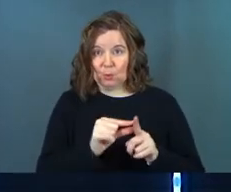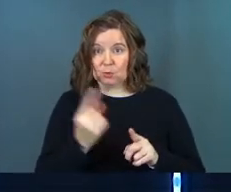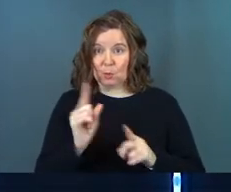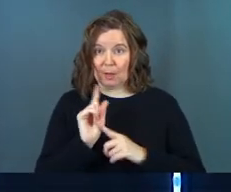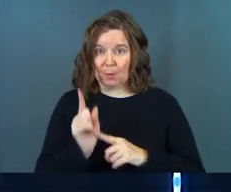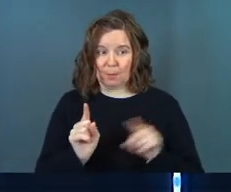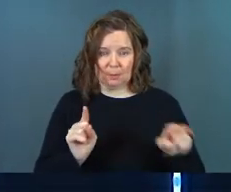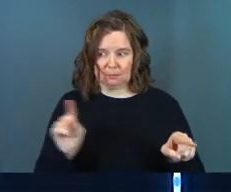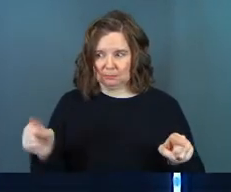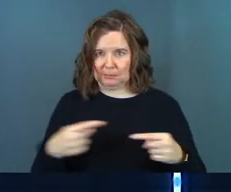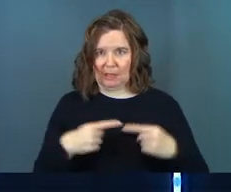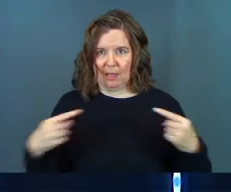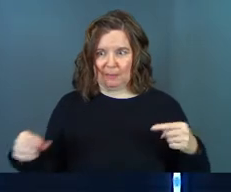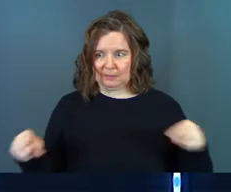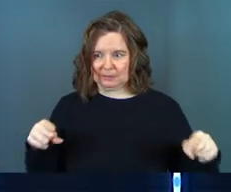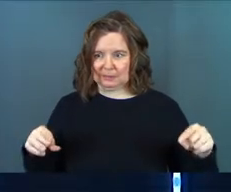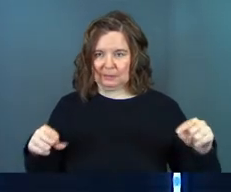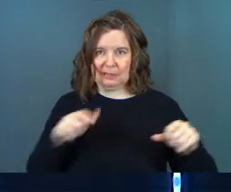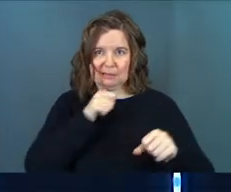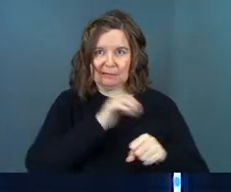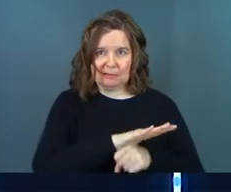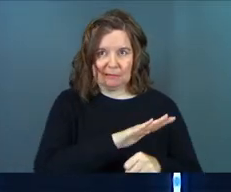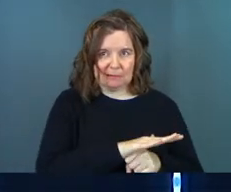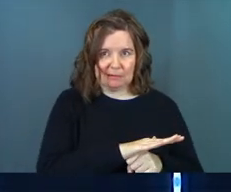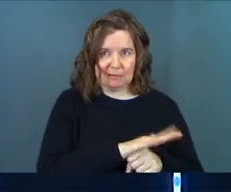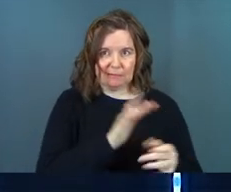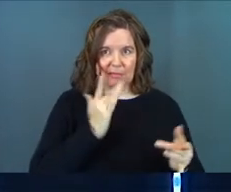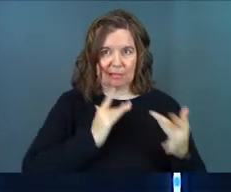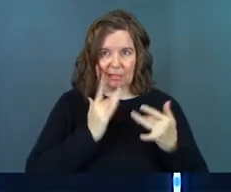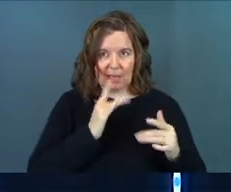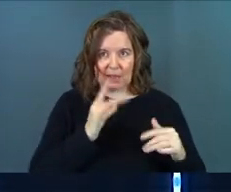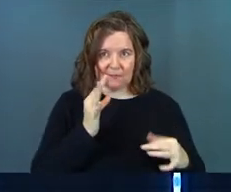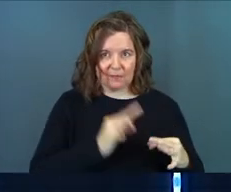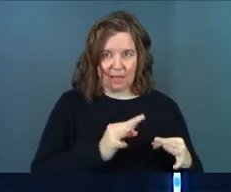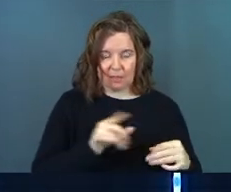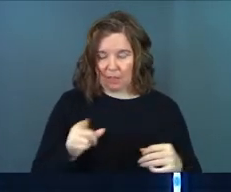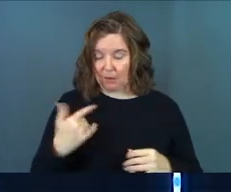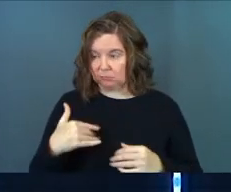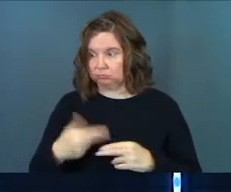one moment, he's amazed at lack of faith. And the other, he's amazed at the centurion's faith.